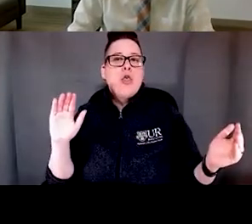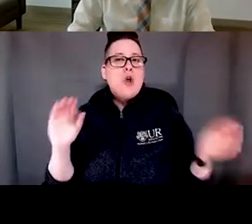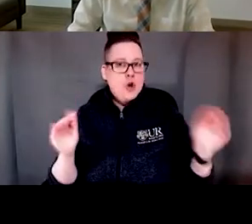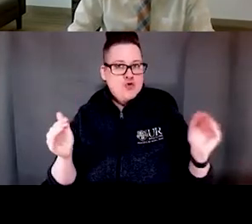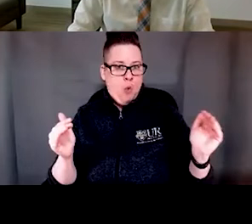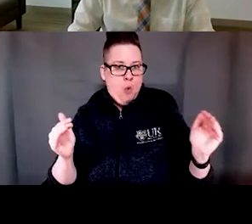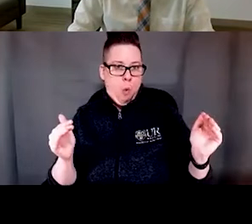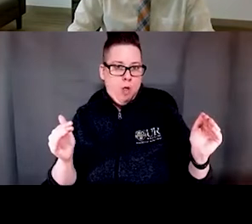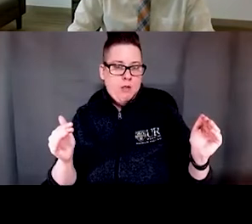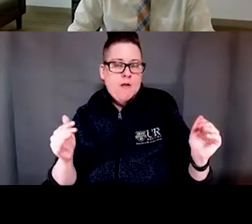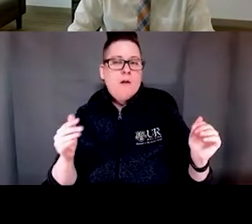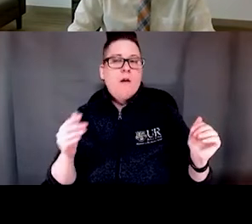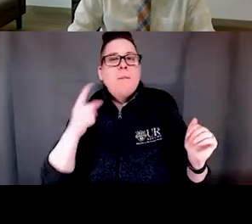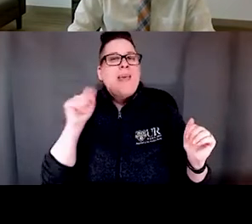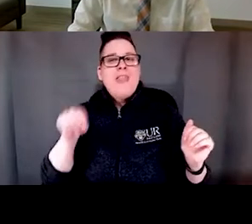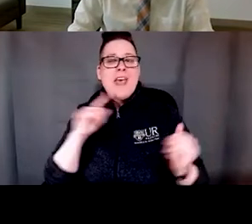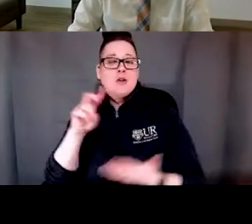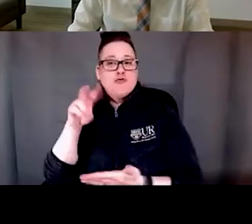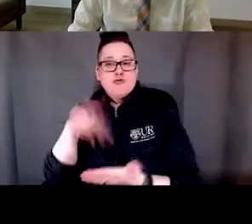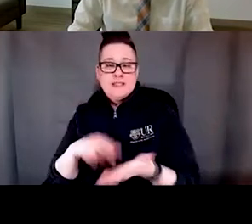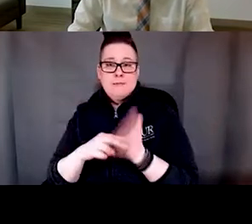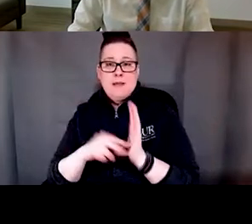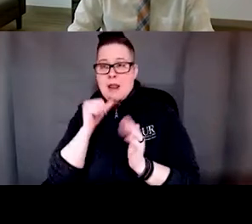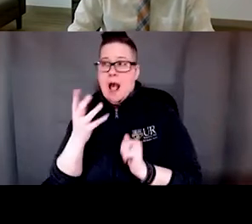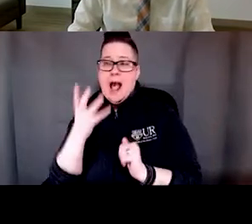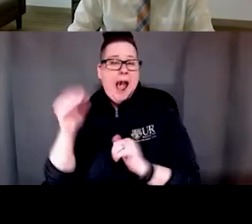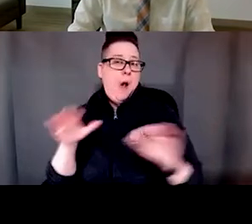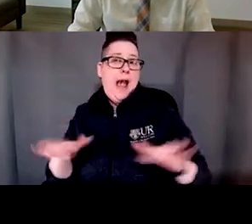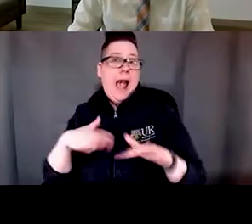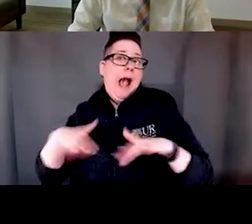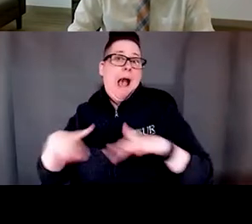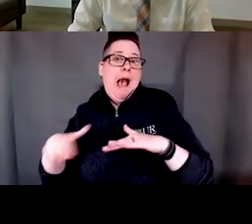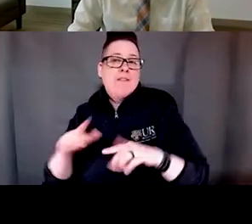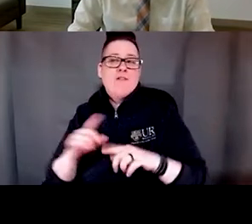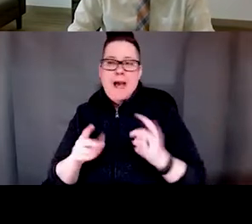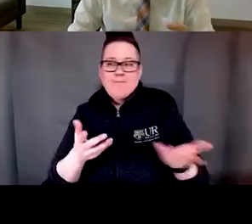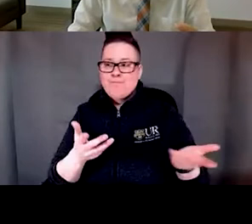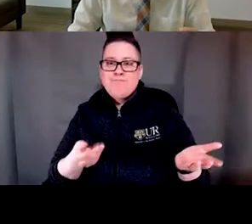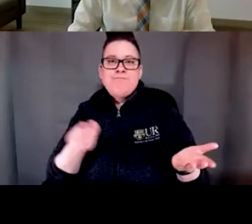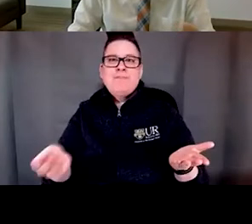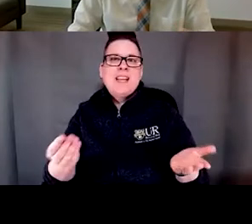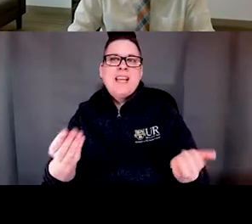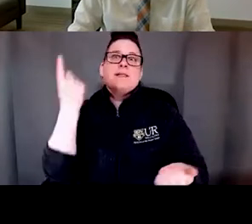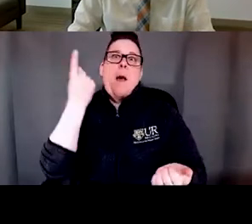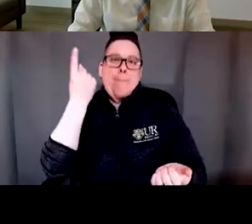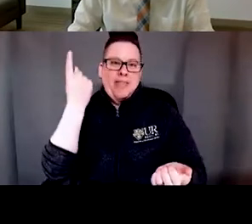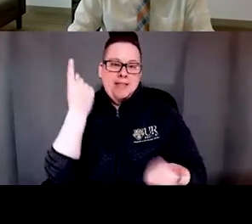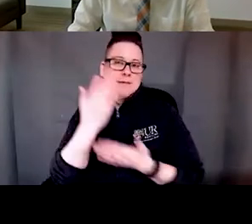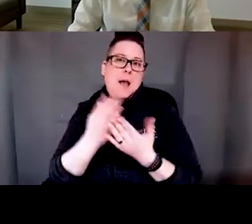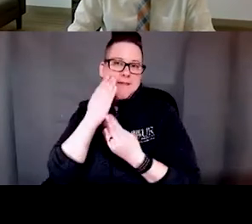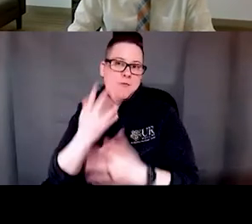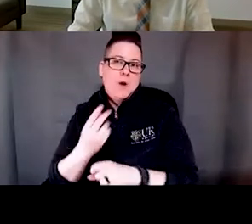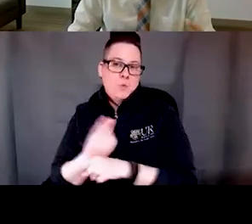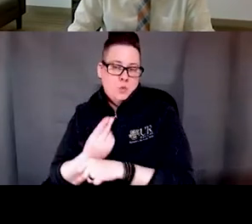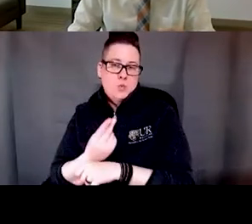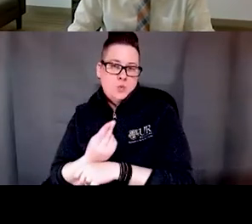mainly to give people something, some information that they can use,